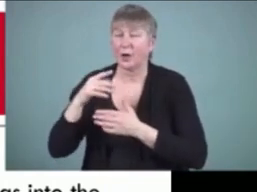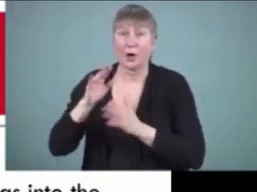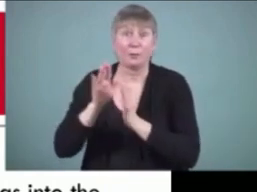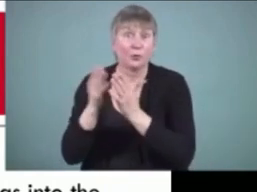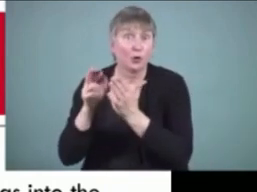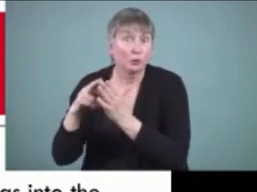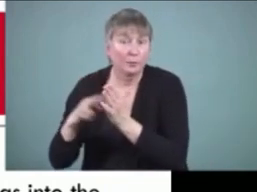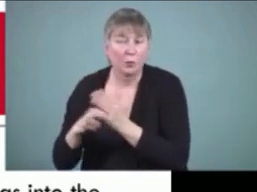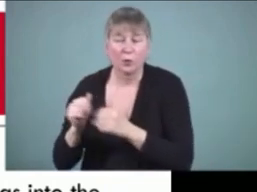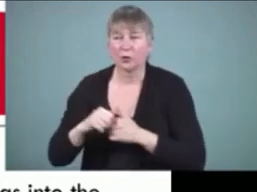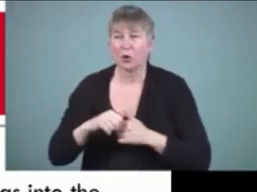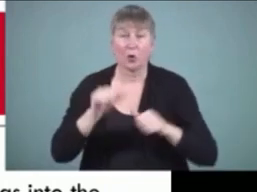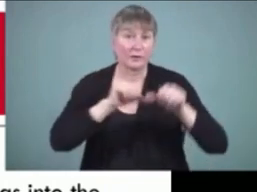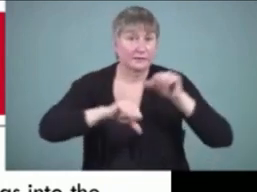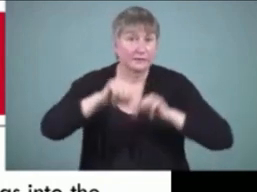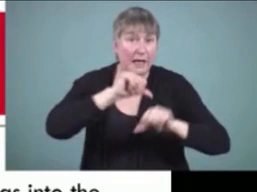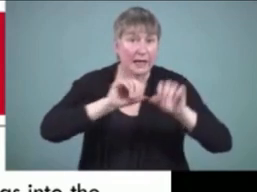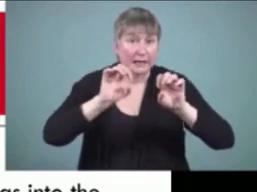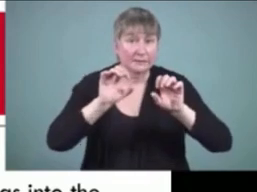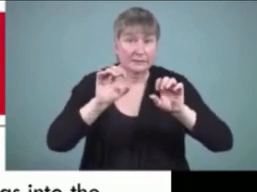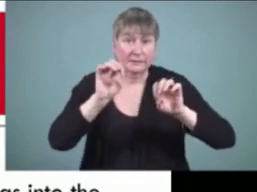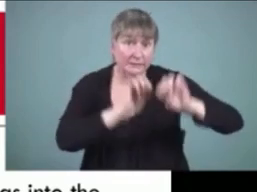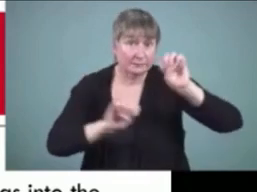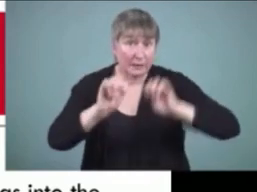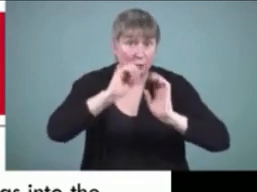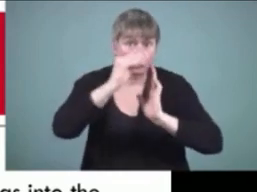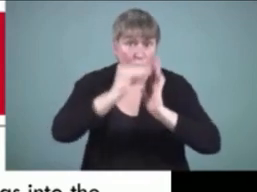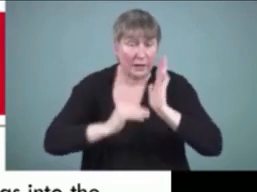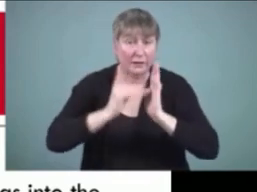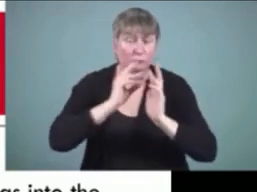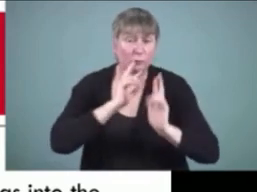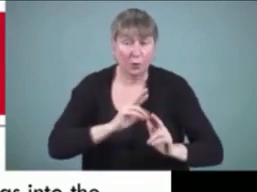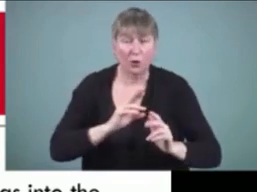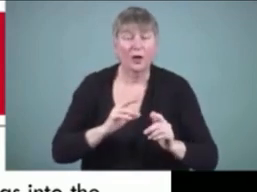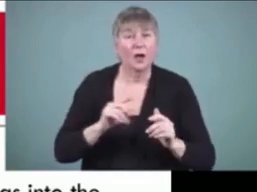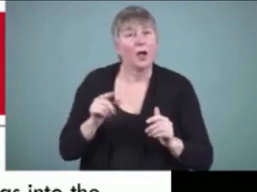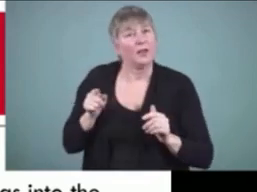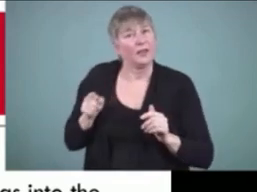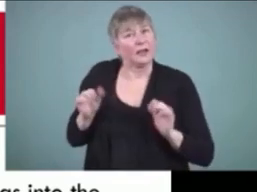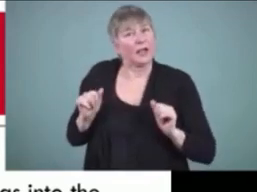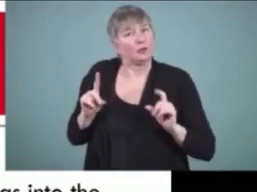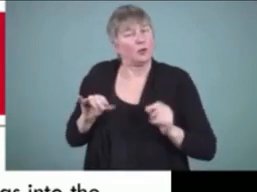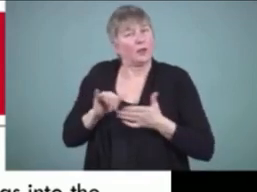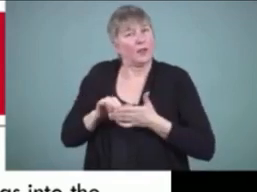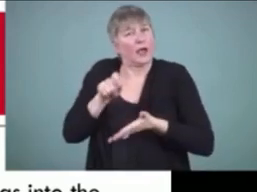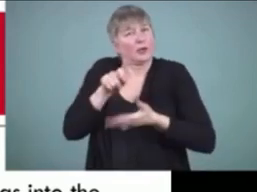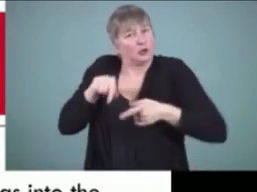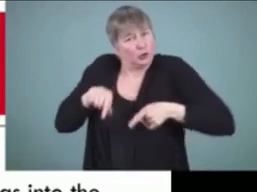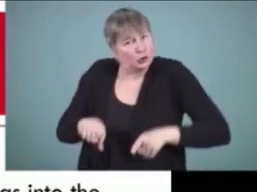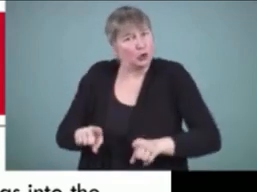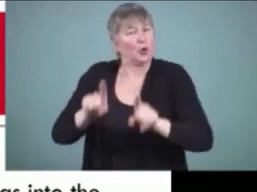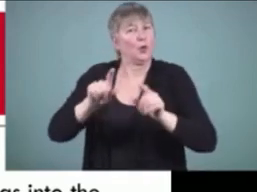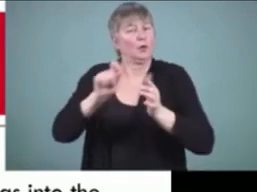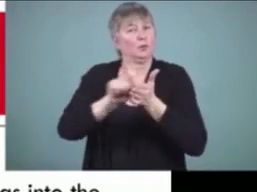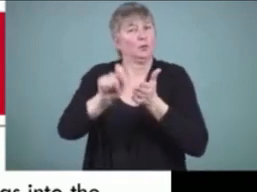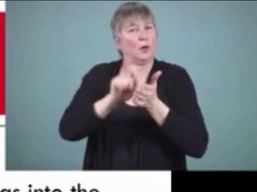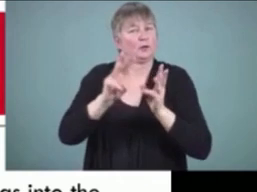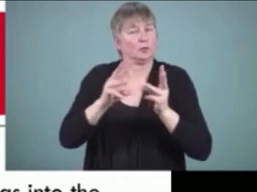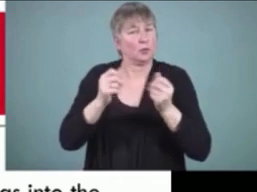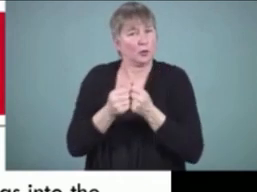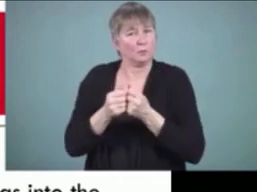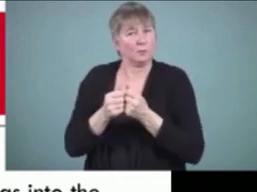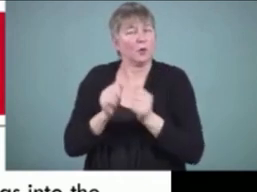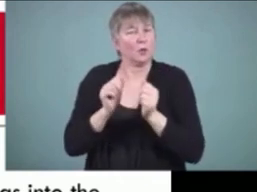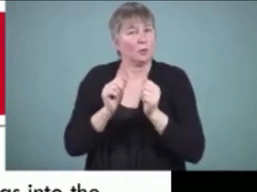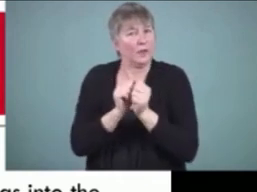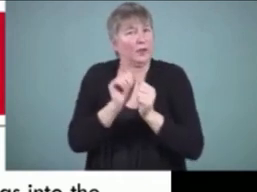in one of their other academic subject areas they could be doing that work in the writer's workshop in that class